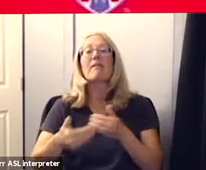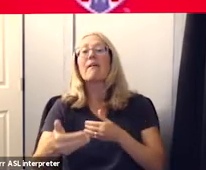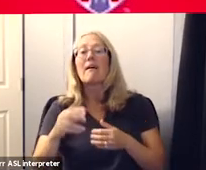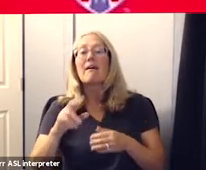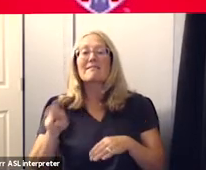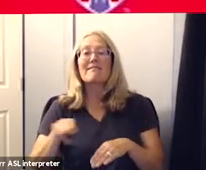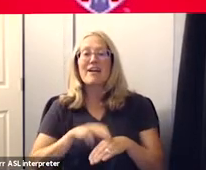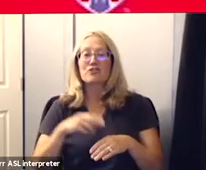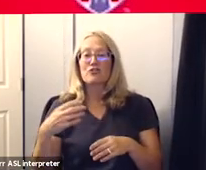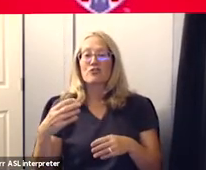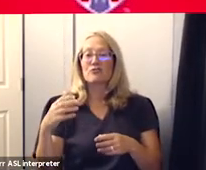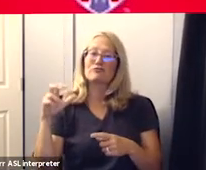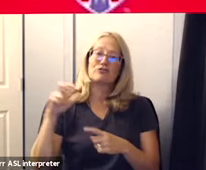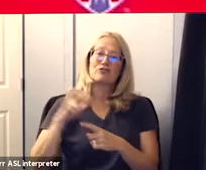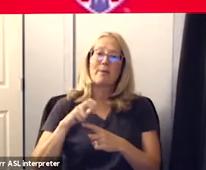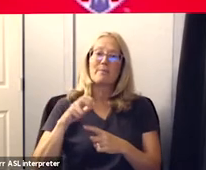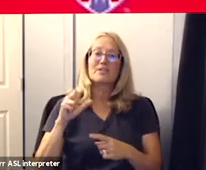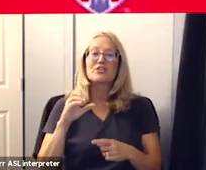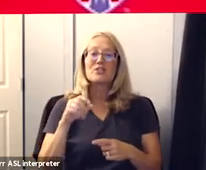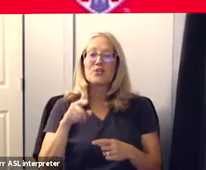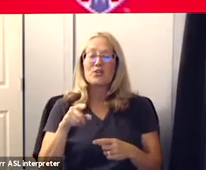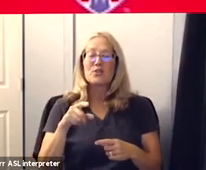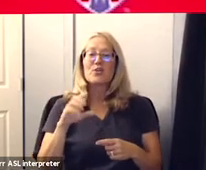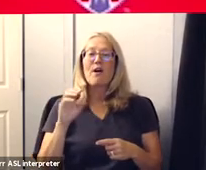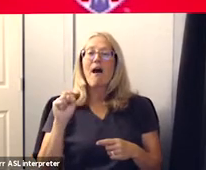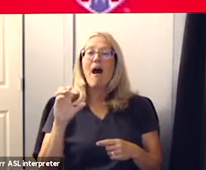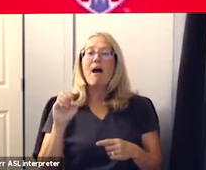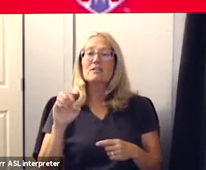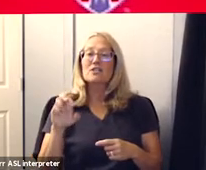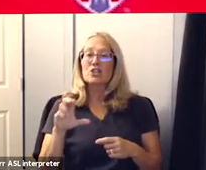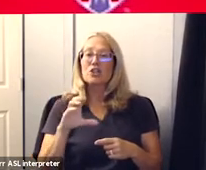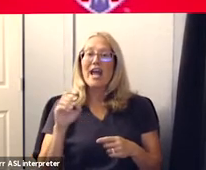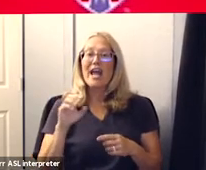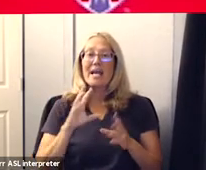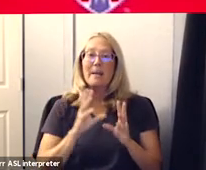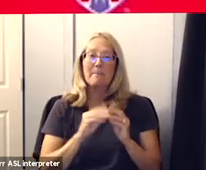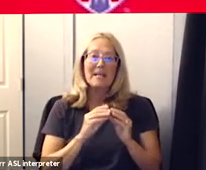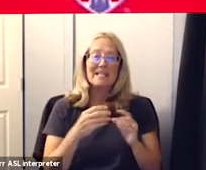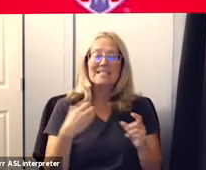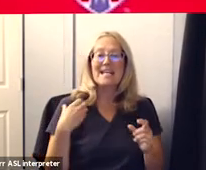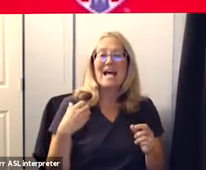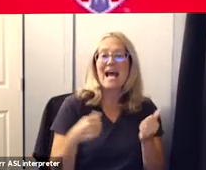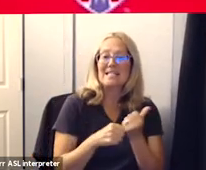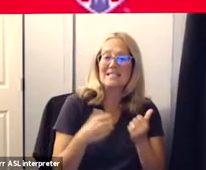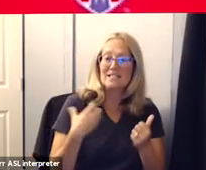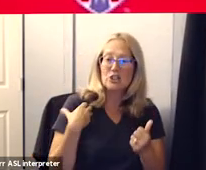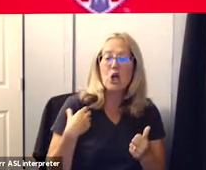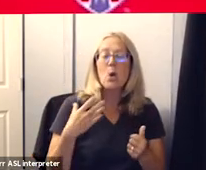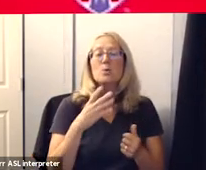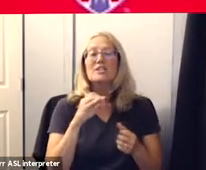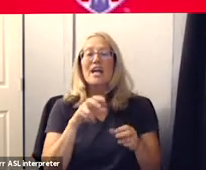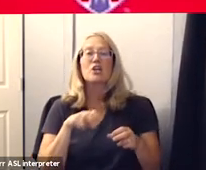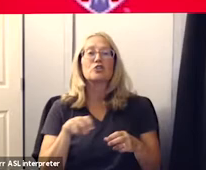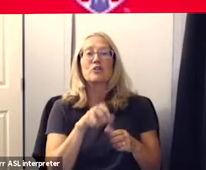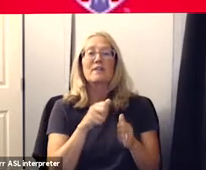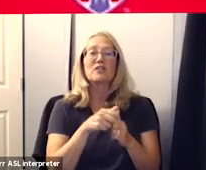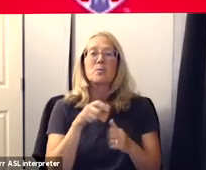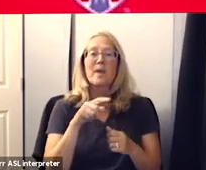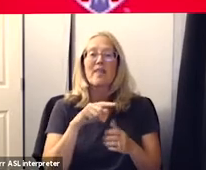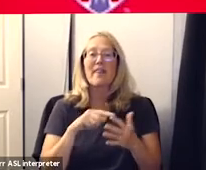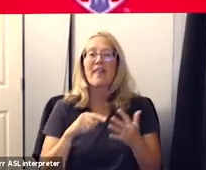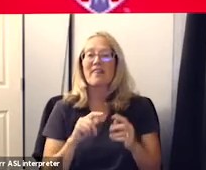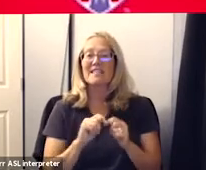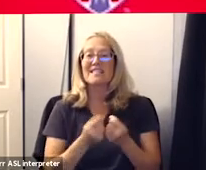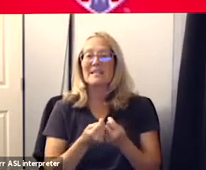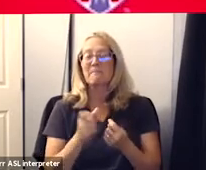own oscar hernandez who you know usually runs our meetings is the assistant coach his son is on the team and is traveling them with this week and i just